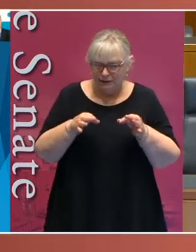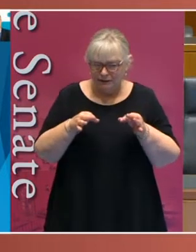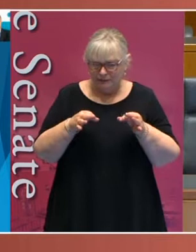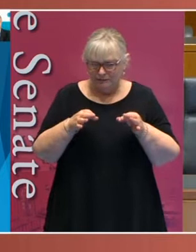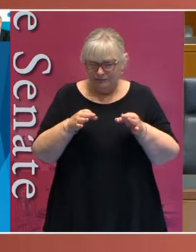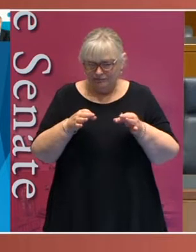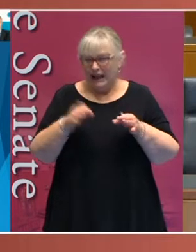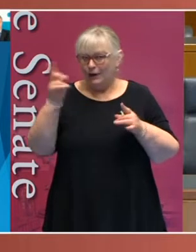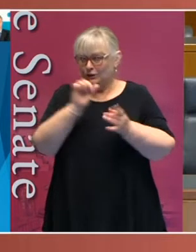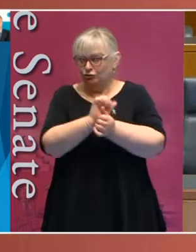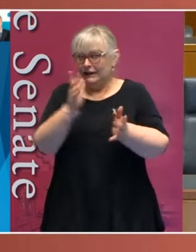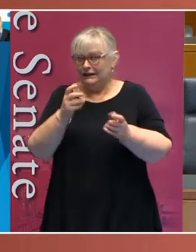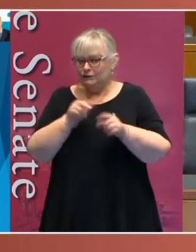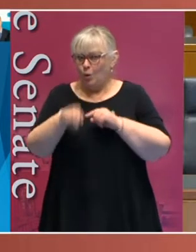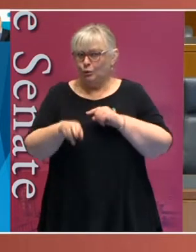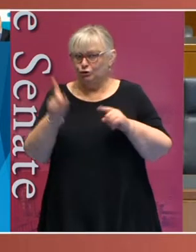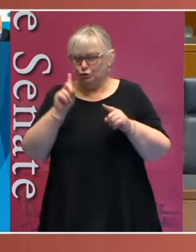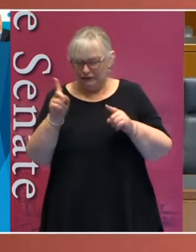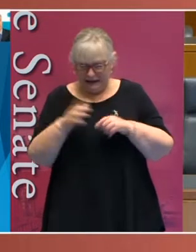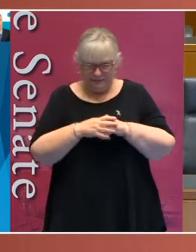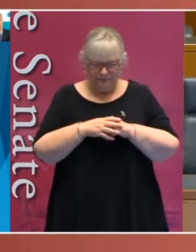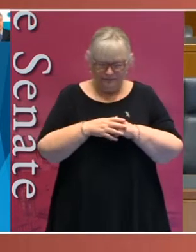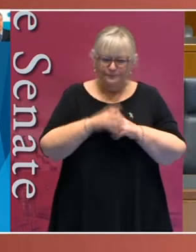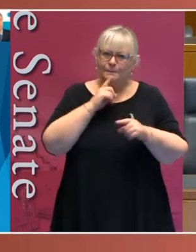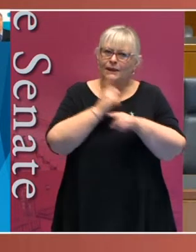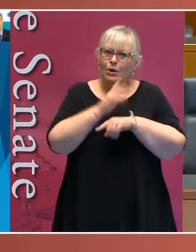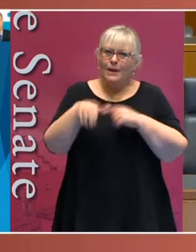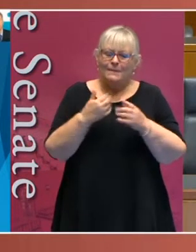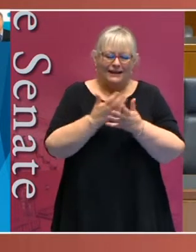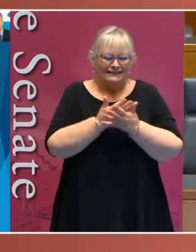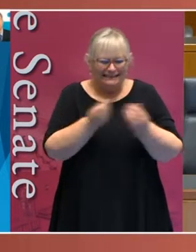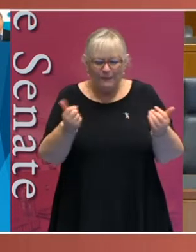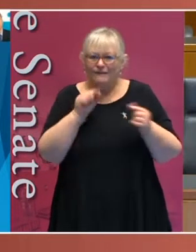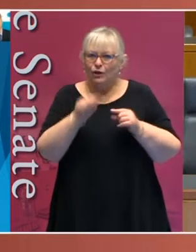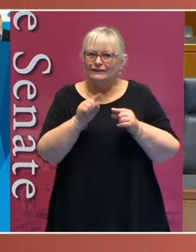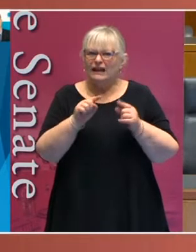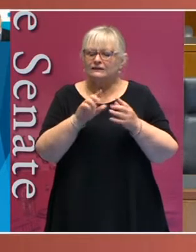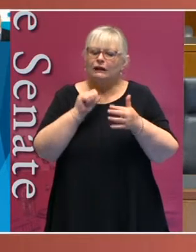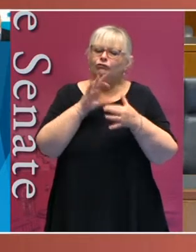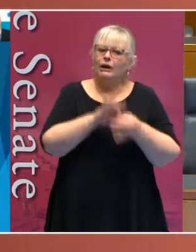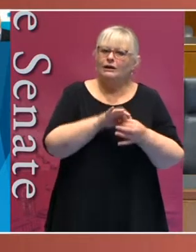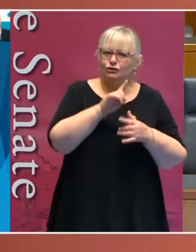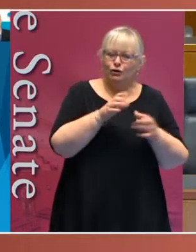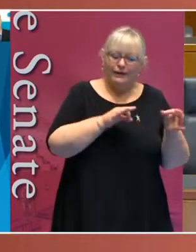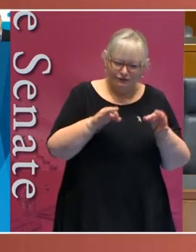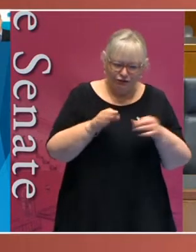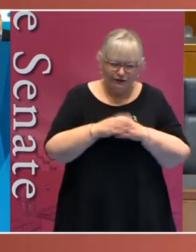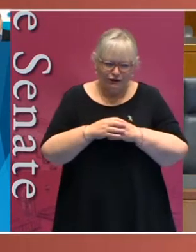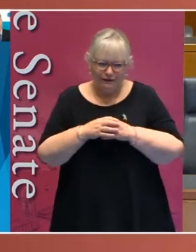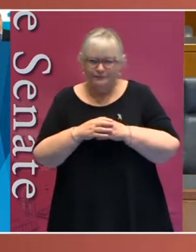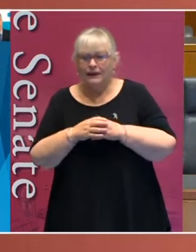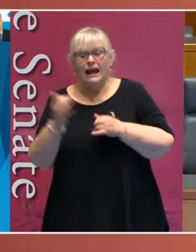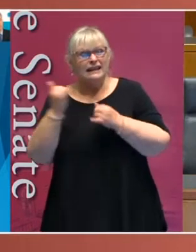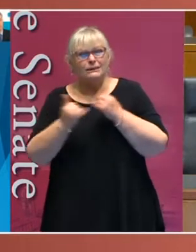released today and talk about some of the consultation took place in relation to that strategy, but also the critical